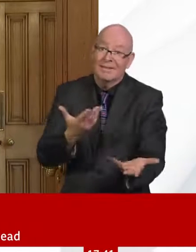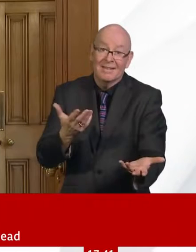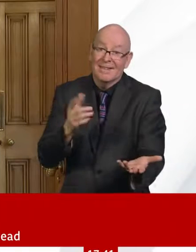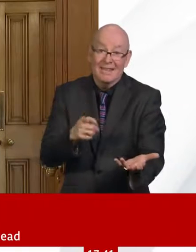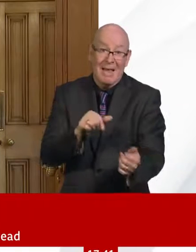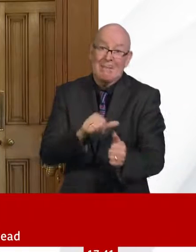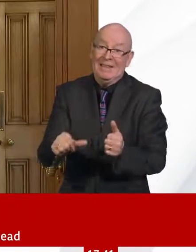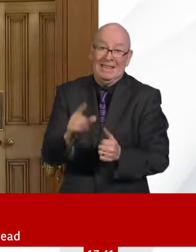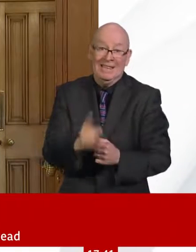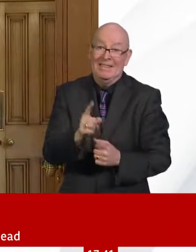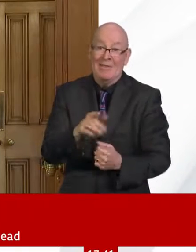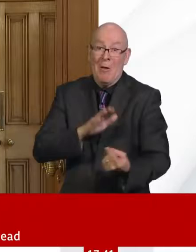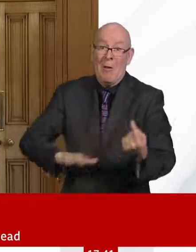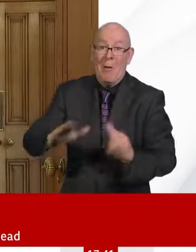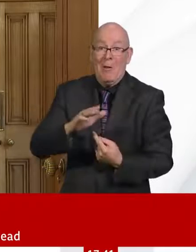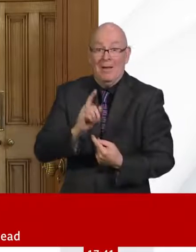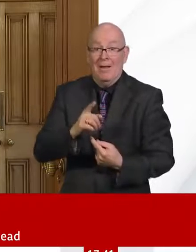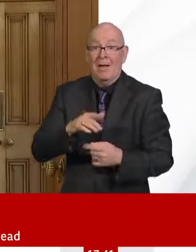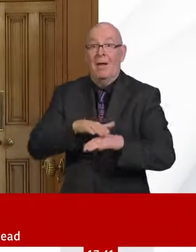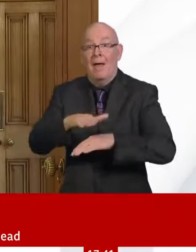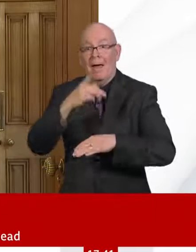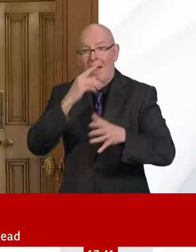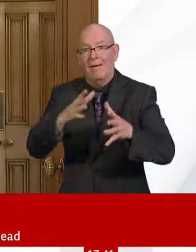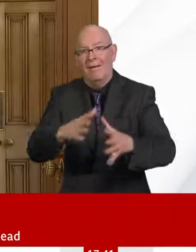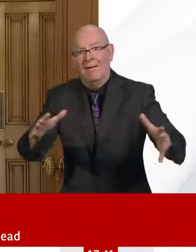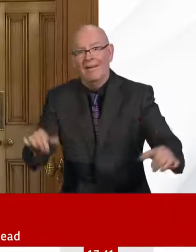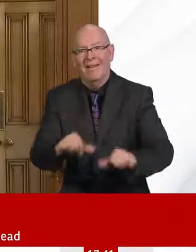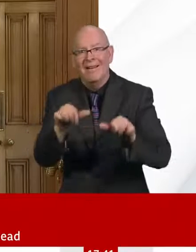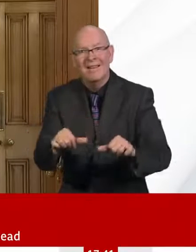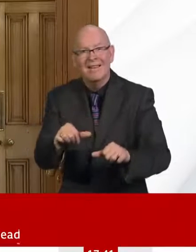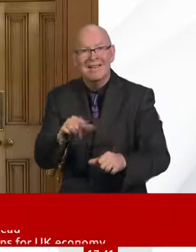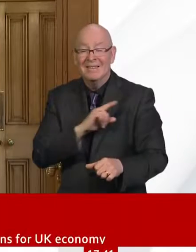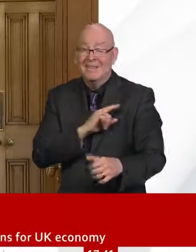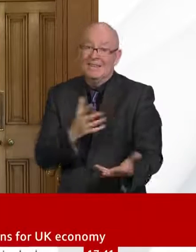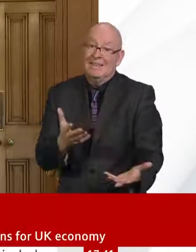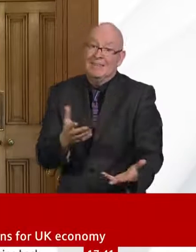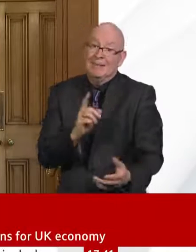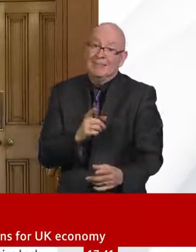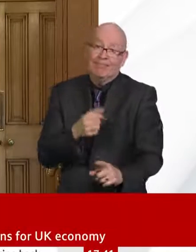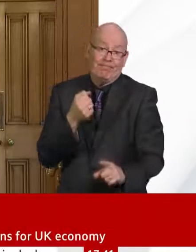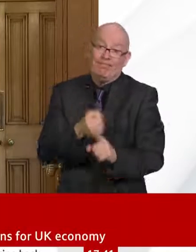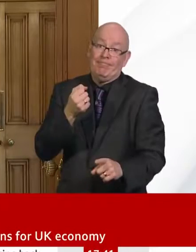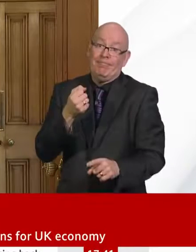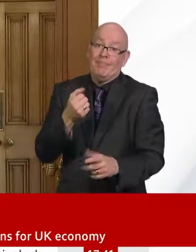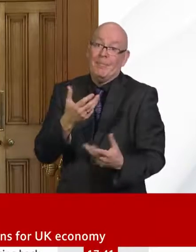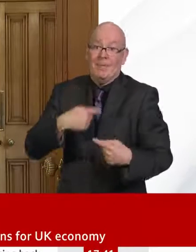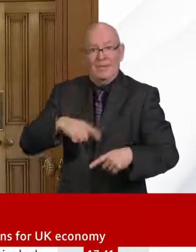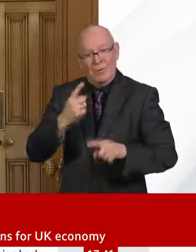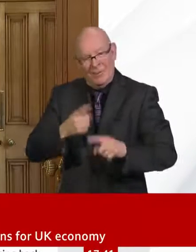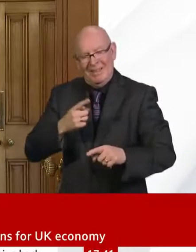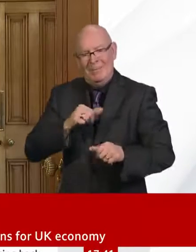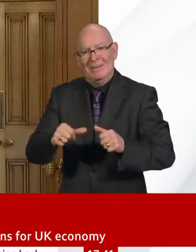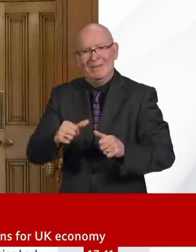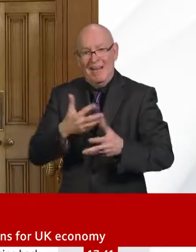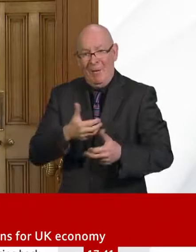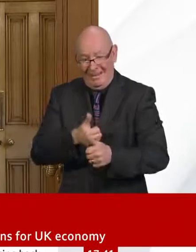finances, for example, will, you know, will obviously be reduced. The interventions this year are temporary, the quicker we get back to normal, the